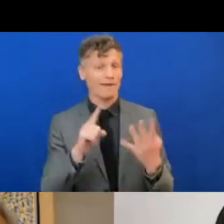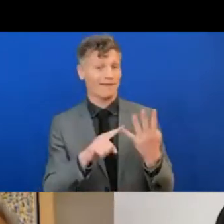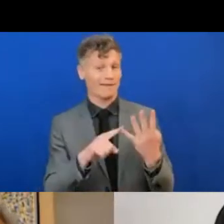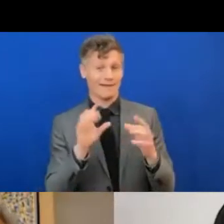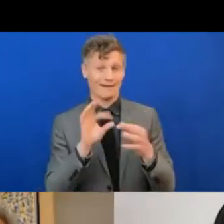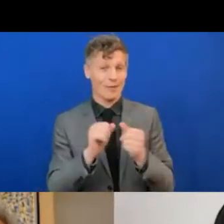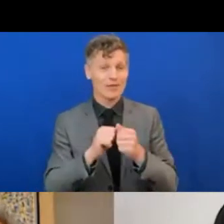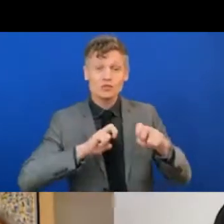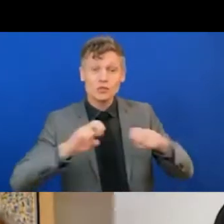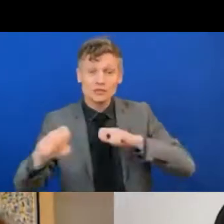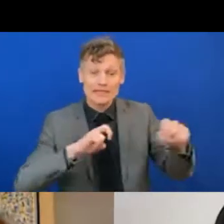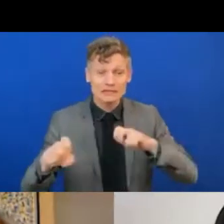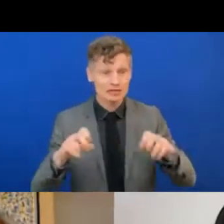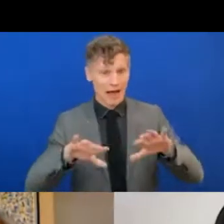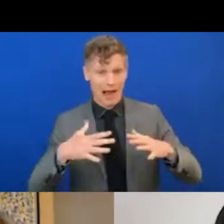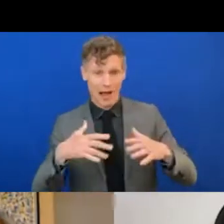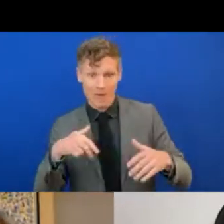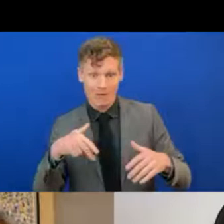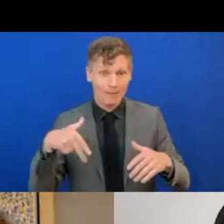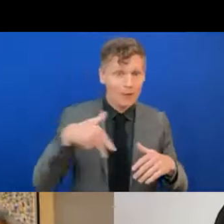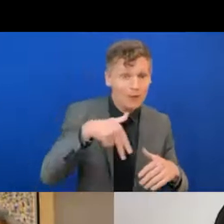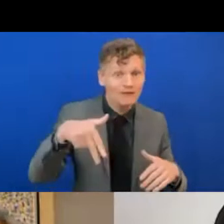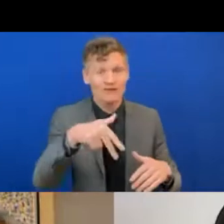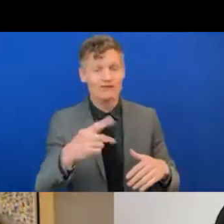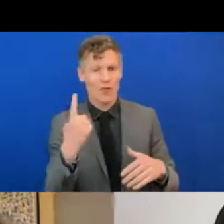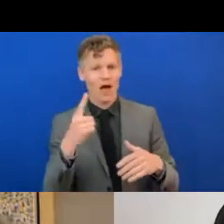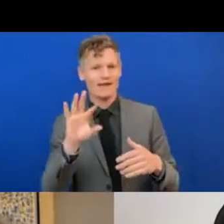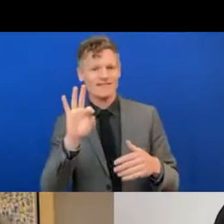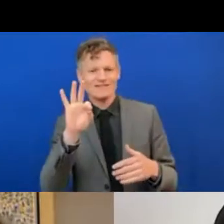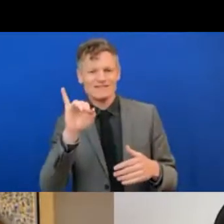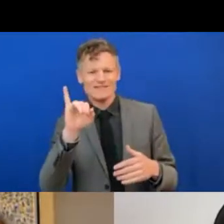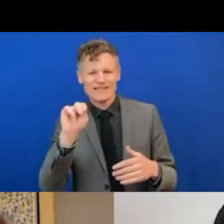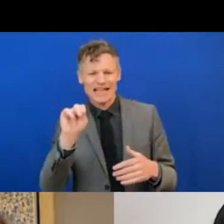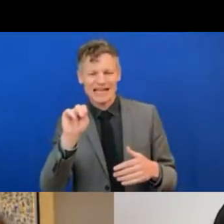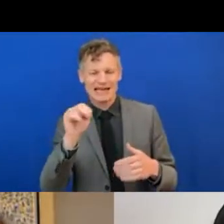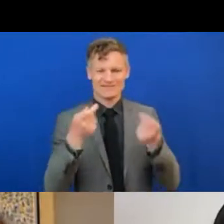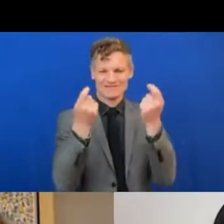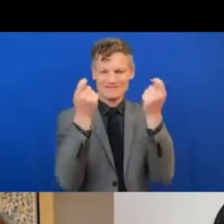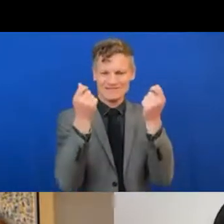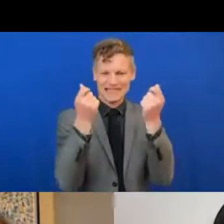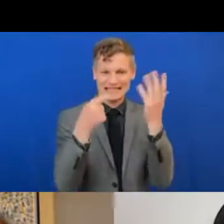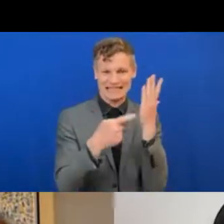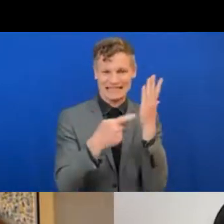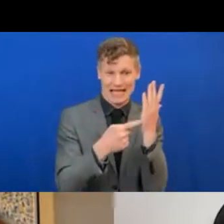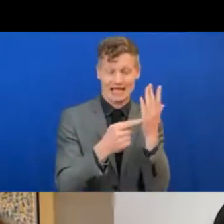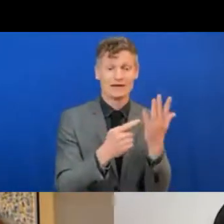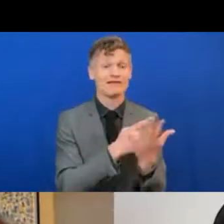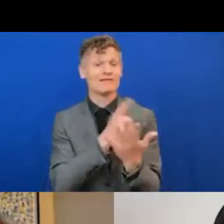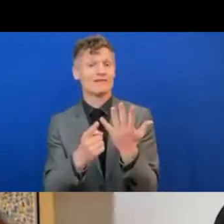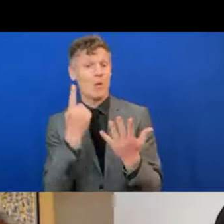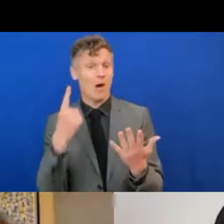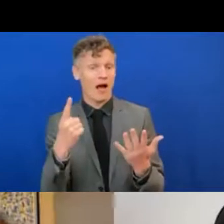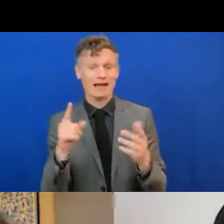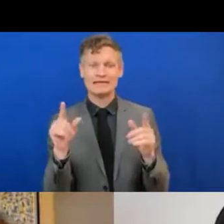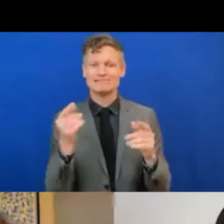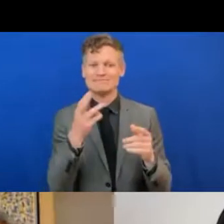We will have one on fintech and we'll have one on frailty. So please start hacking on all of those,